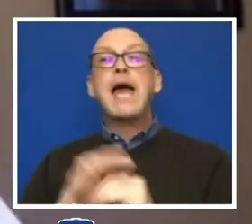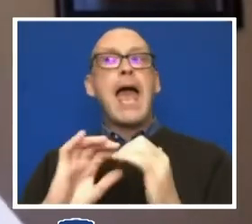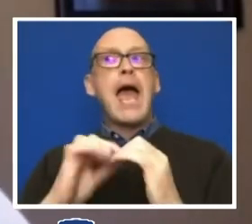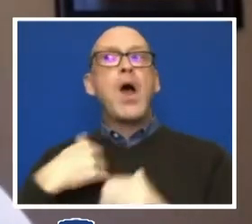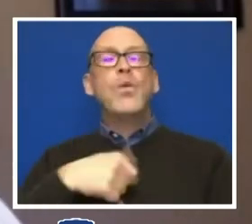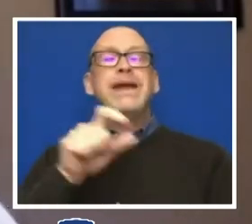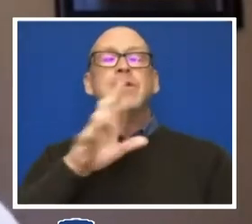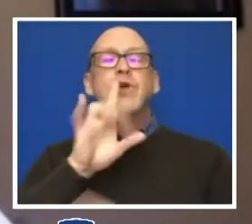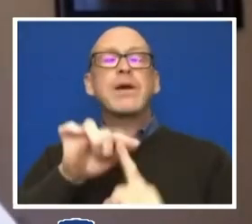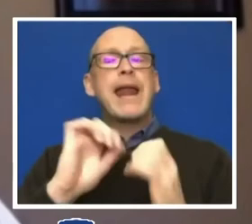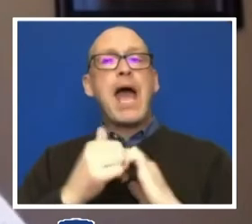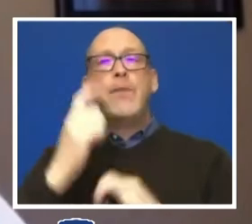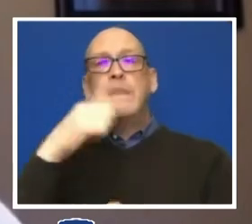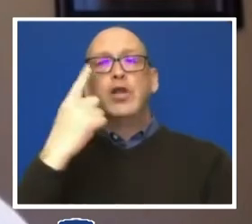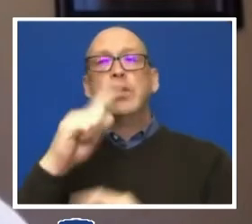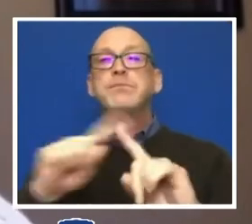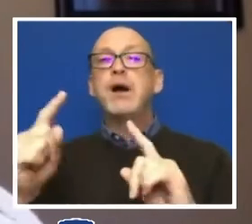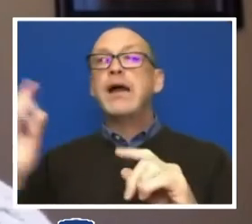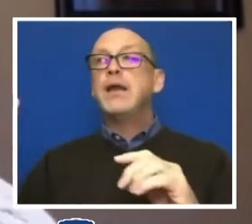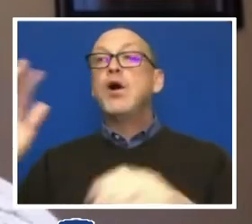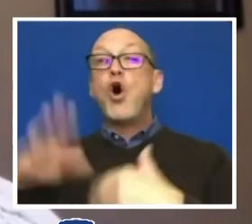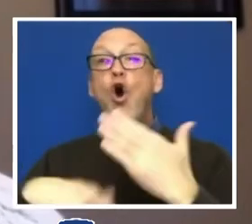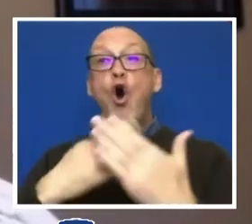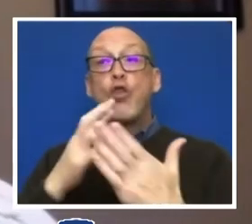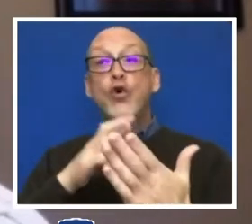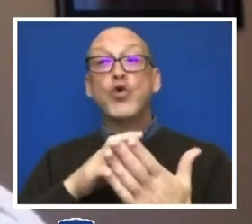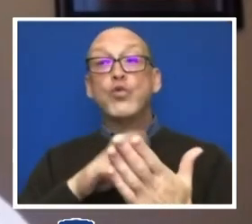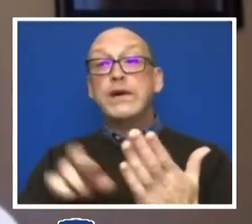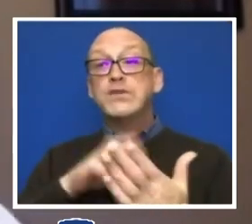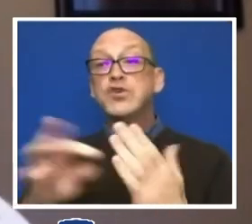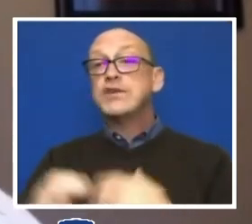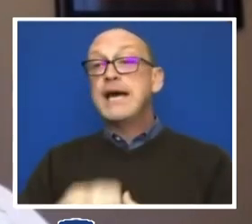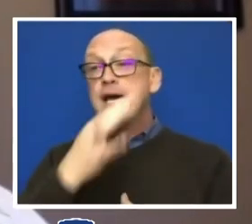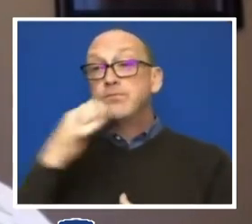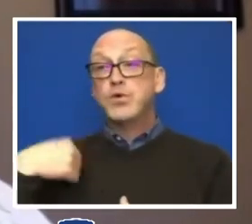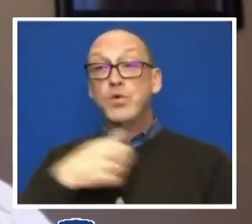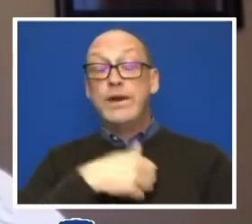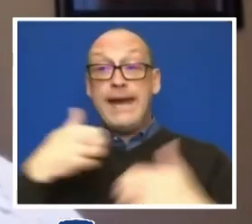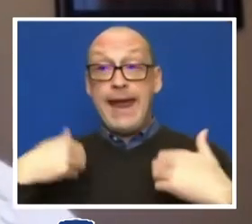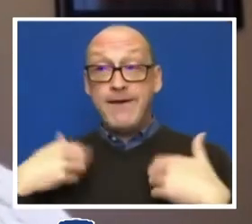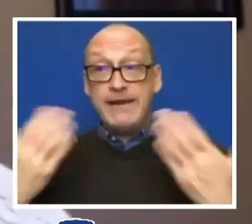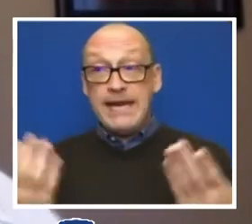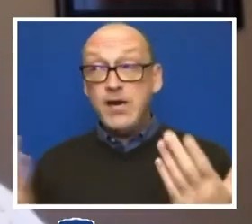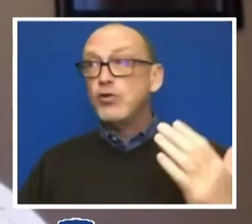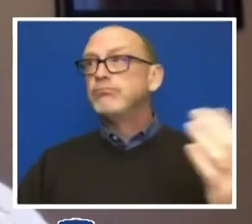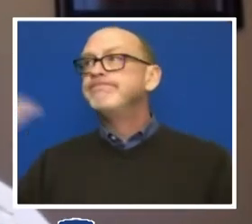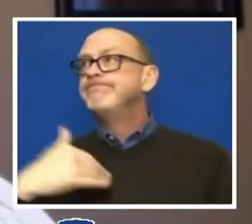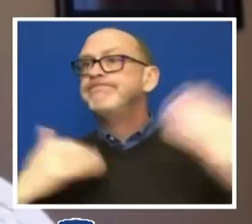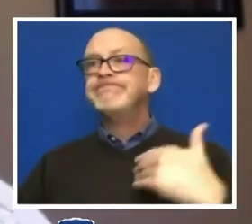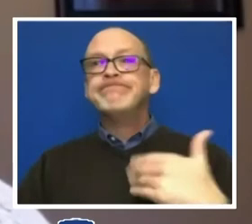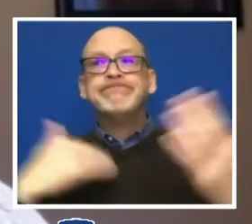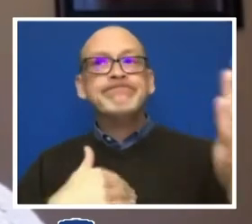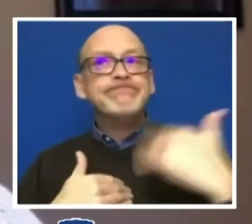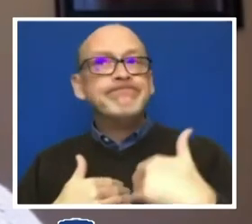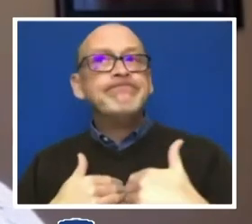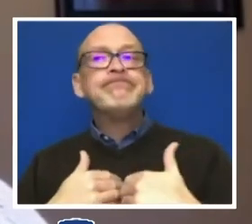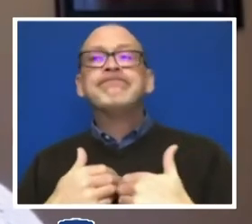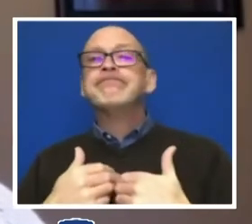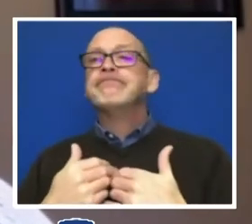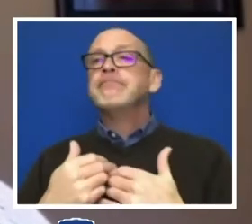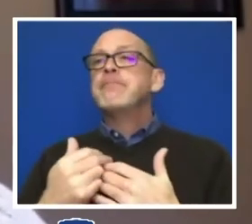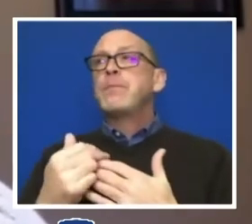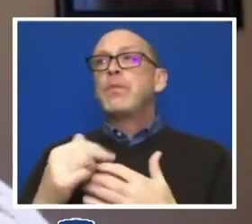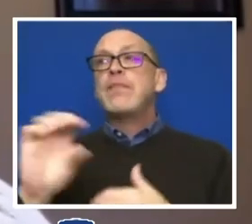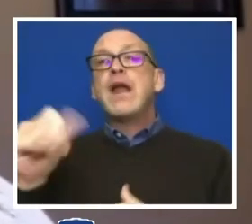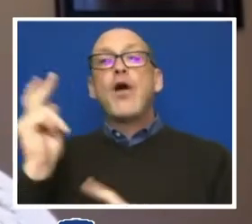the idea would be bringing together the research expertise that we have, as well as the energy synergies, if you will, that other